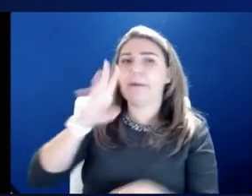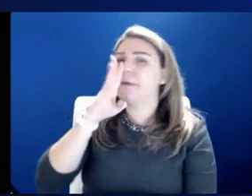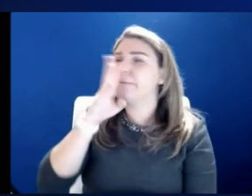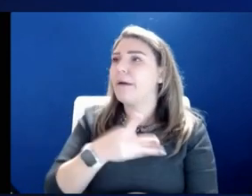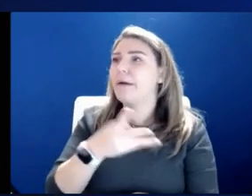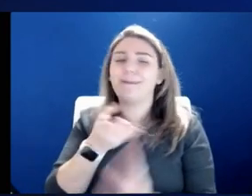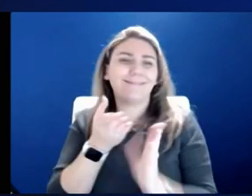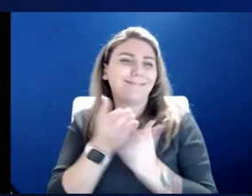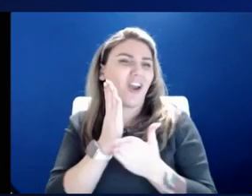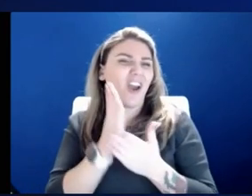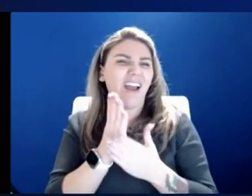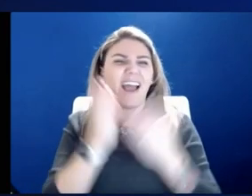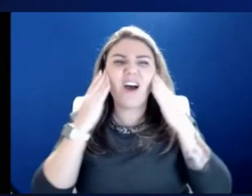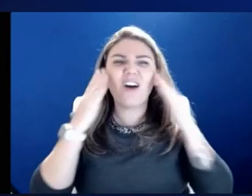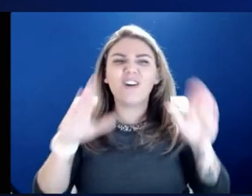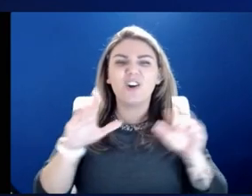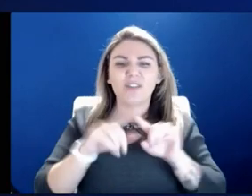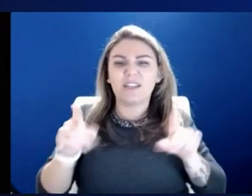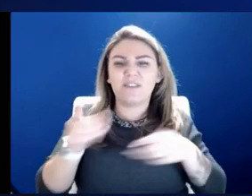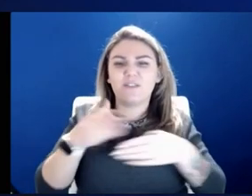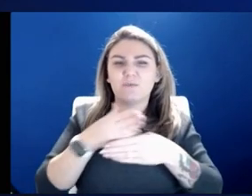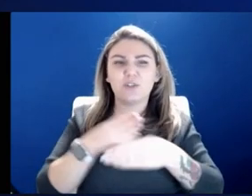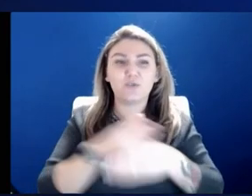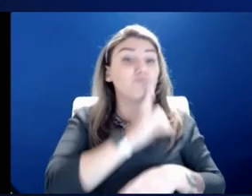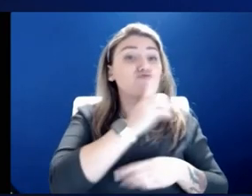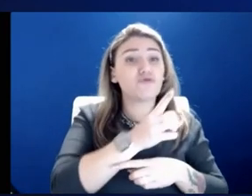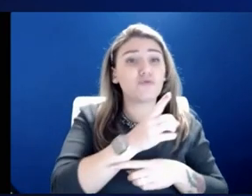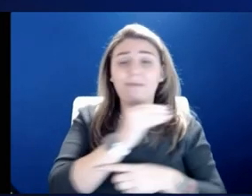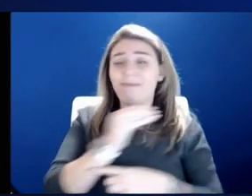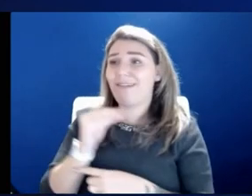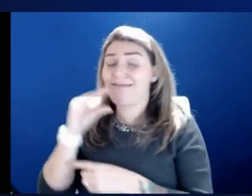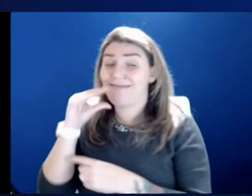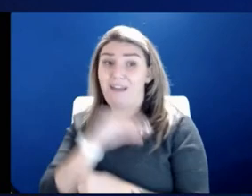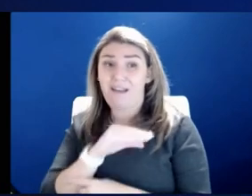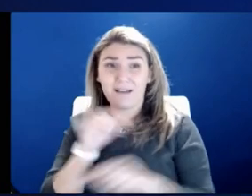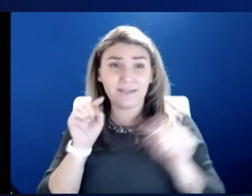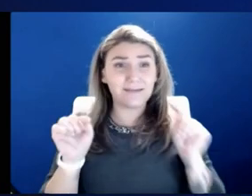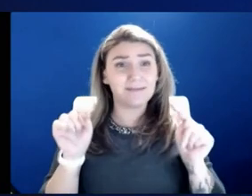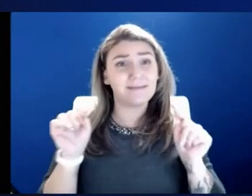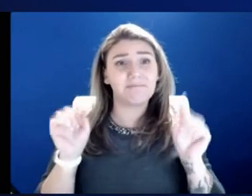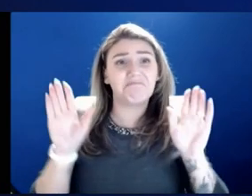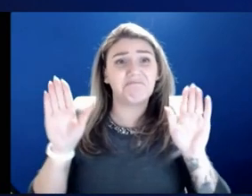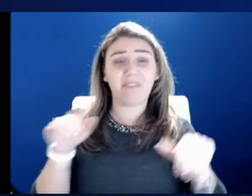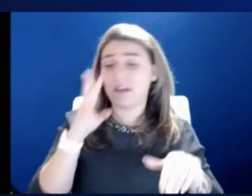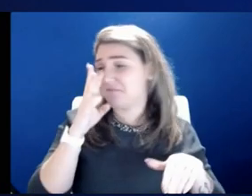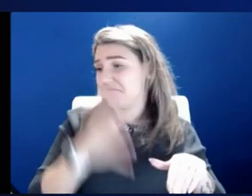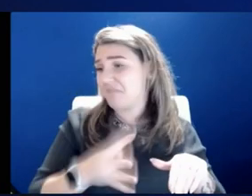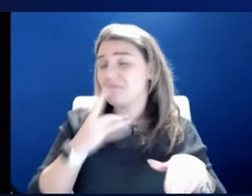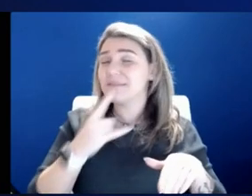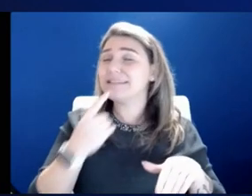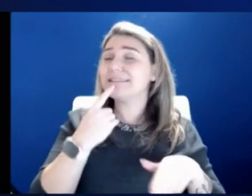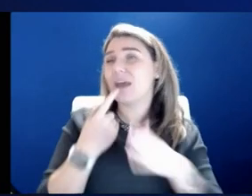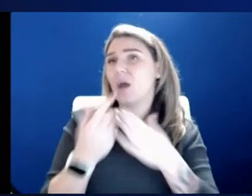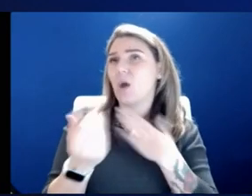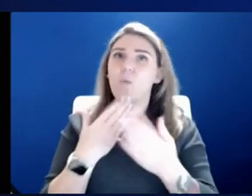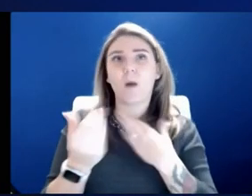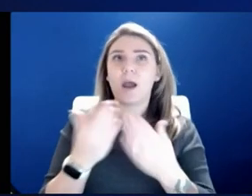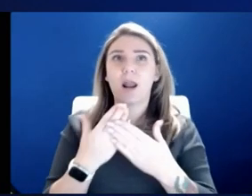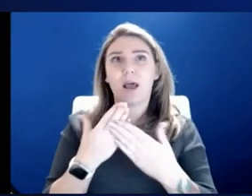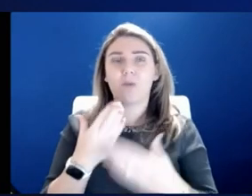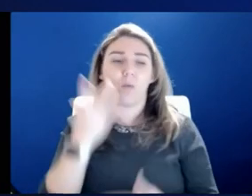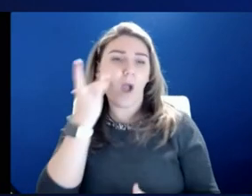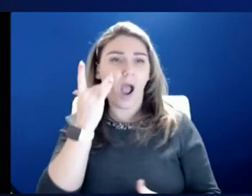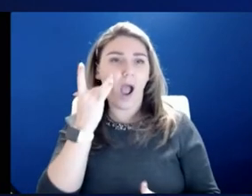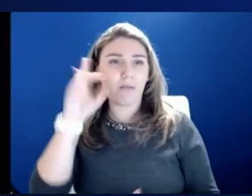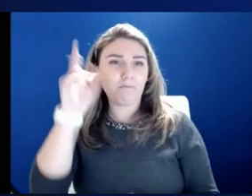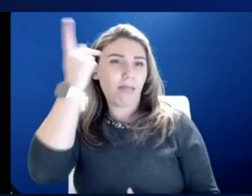know the difference between truth and lies. And I'm just going to say whatever I want for my own political or economic